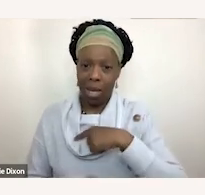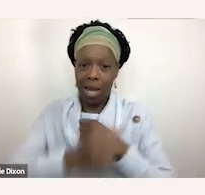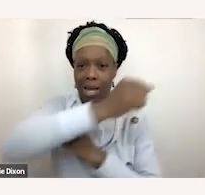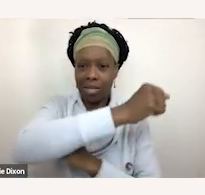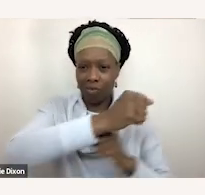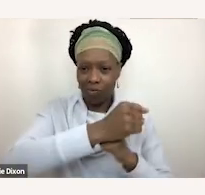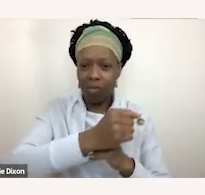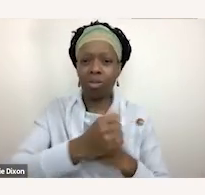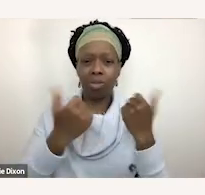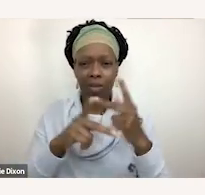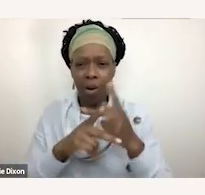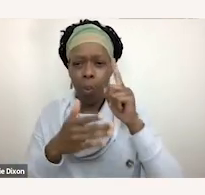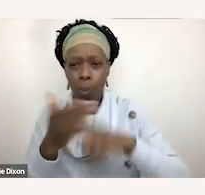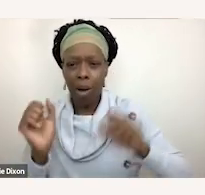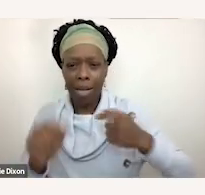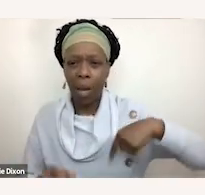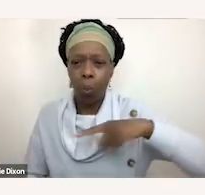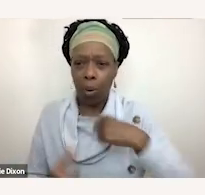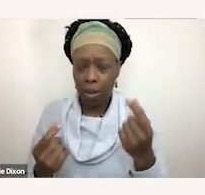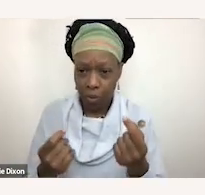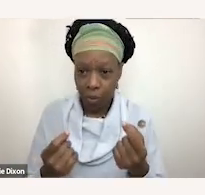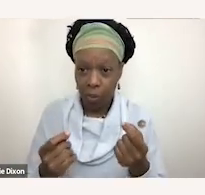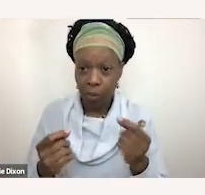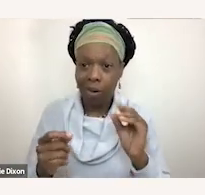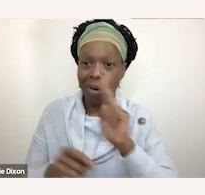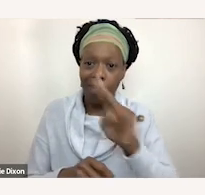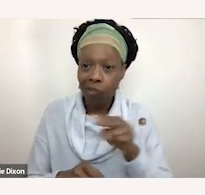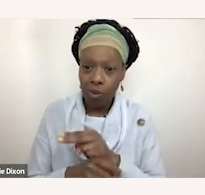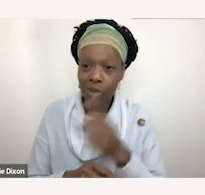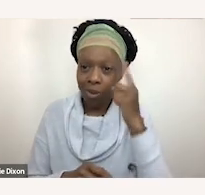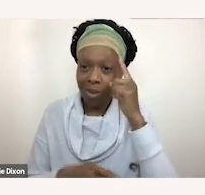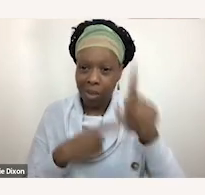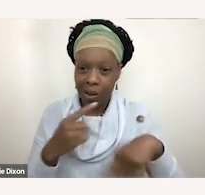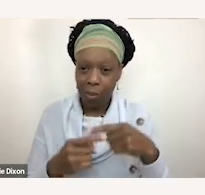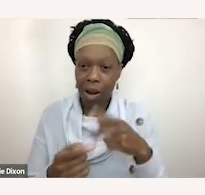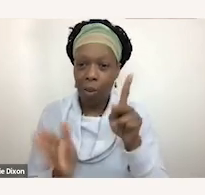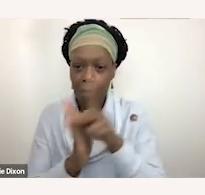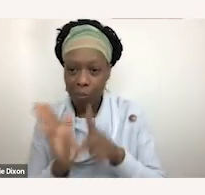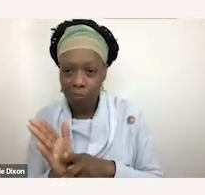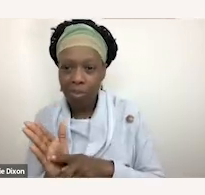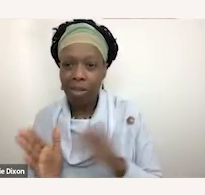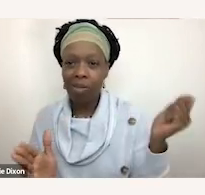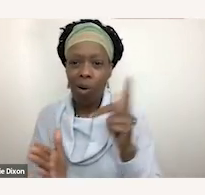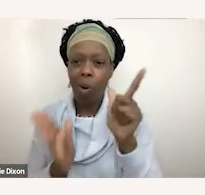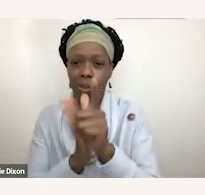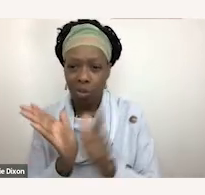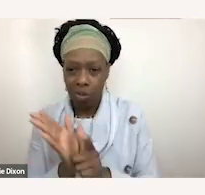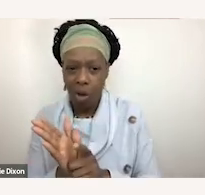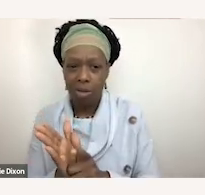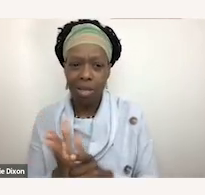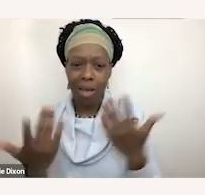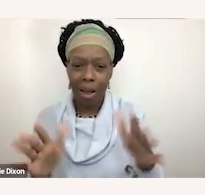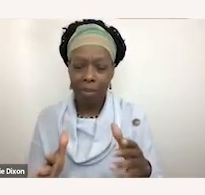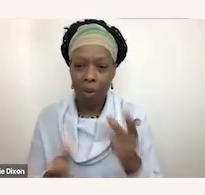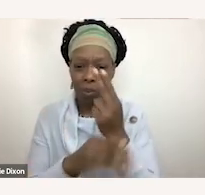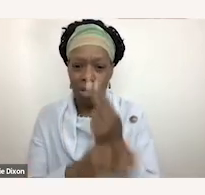about this you know obviously when we think about policy and all these incredible laws that have been done that are still used today they're